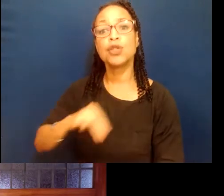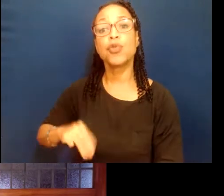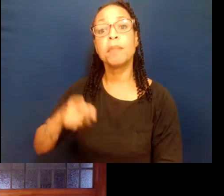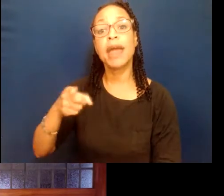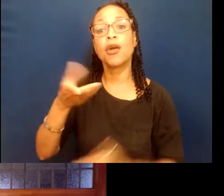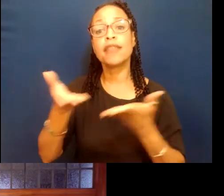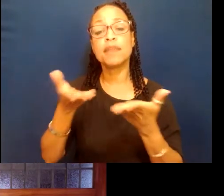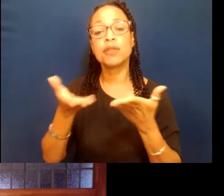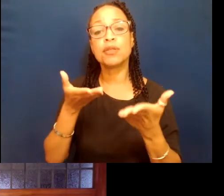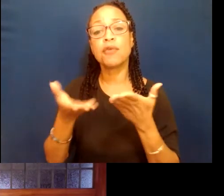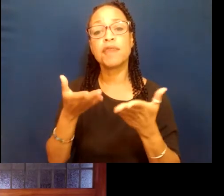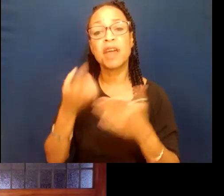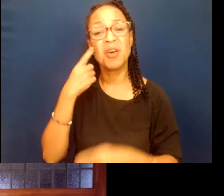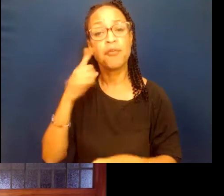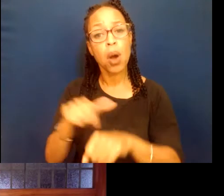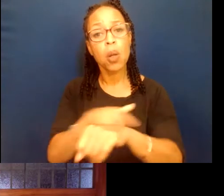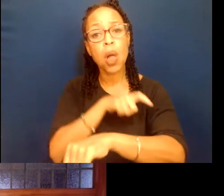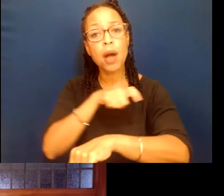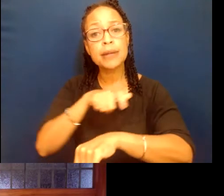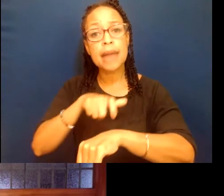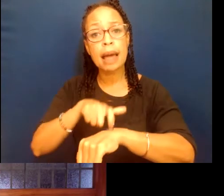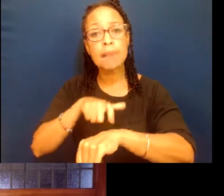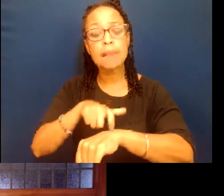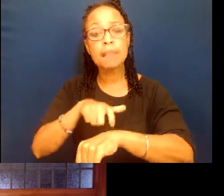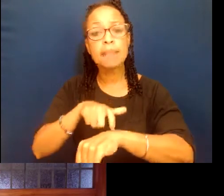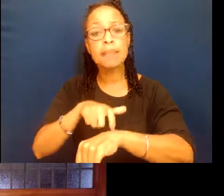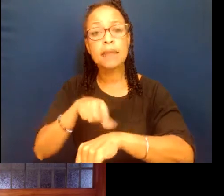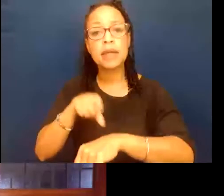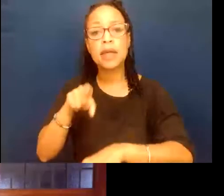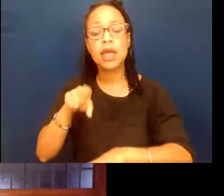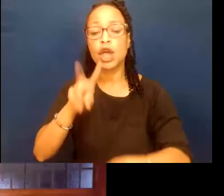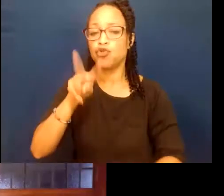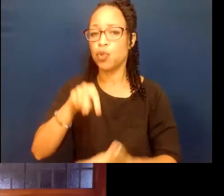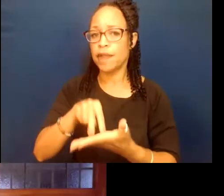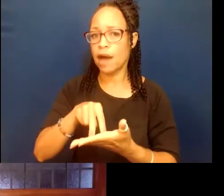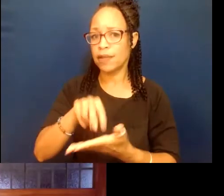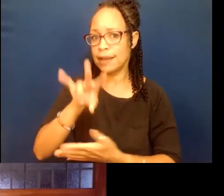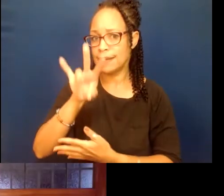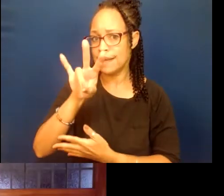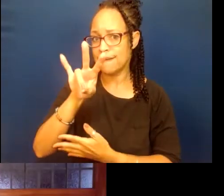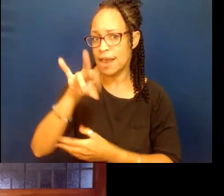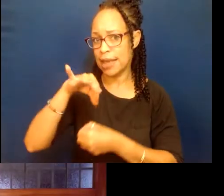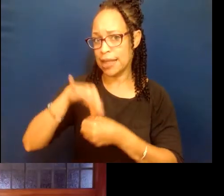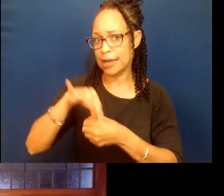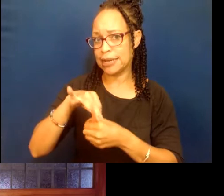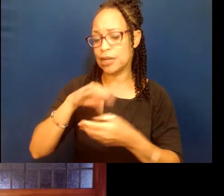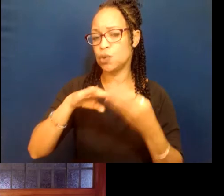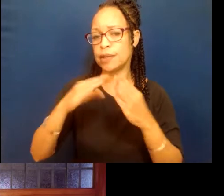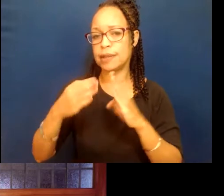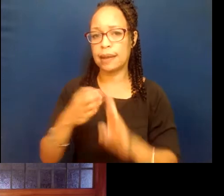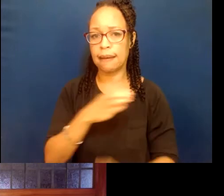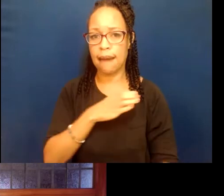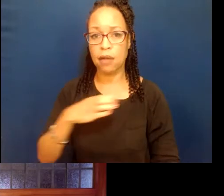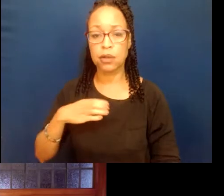serving for a long period of time. In fact, in 2007, he was elected to city council, but in